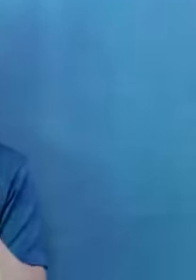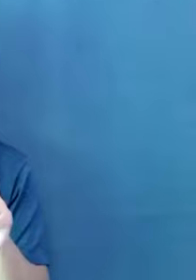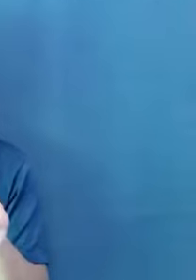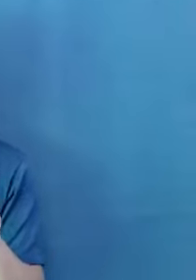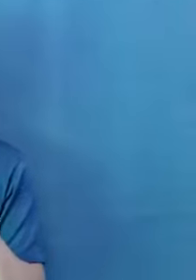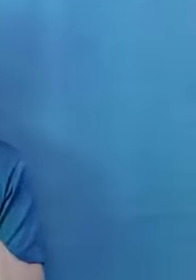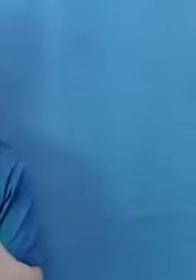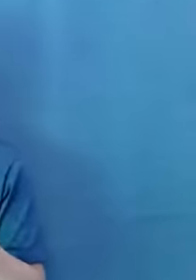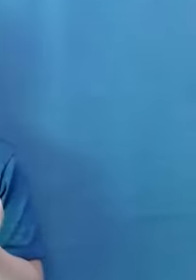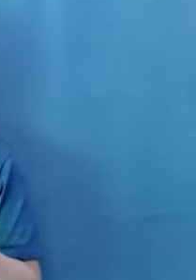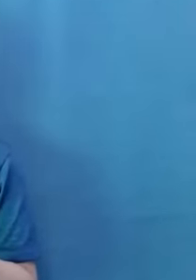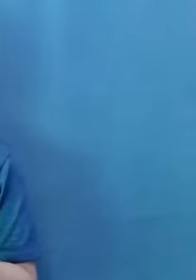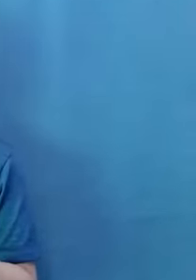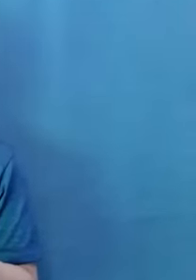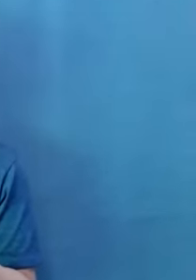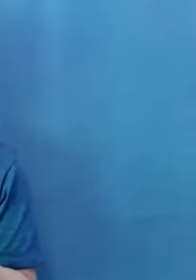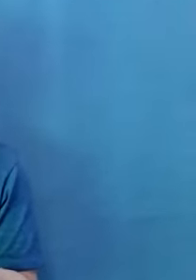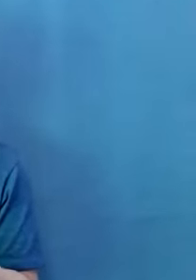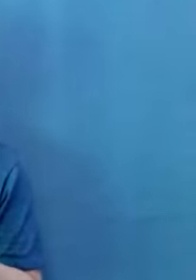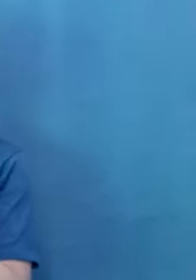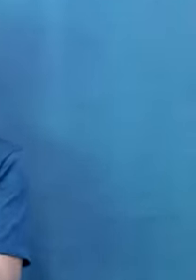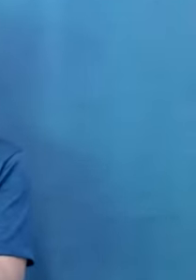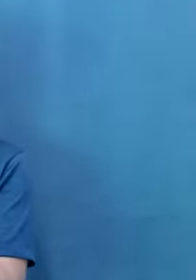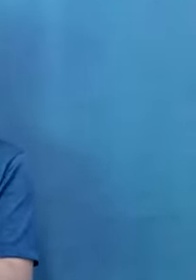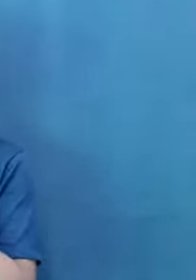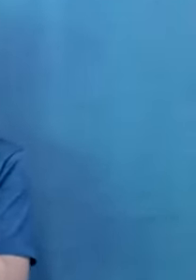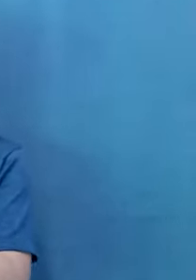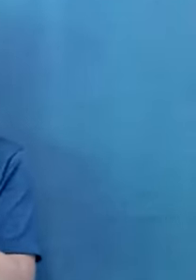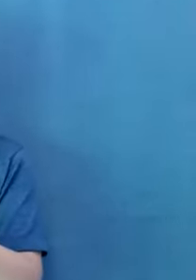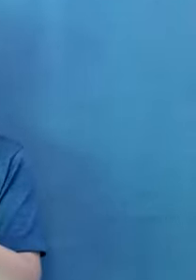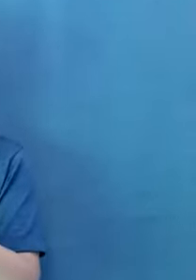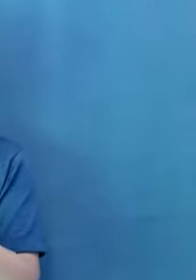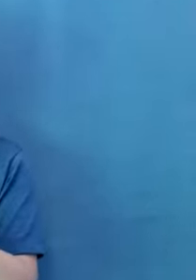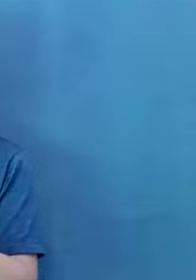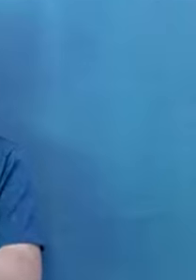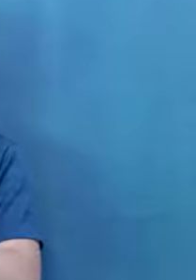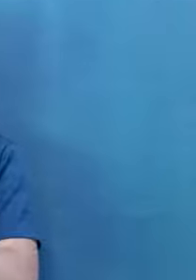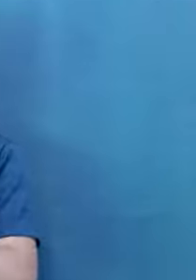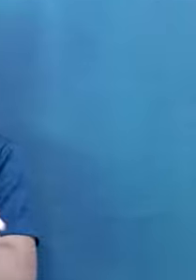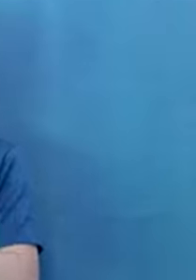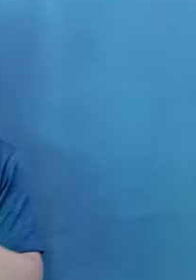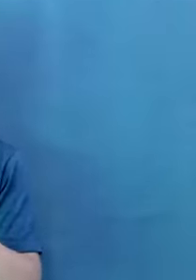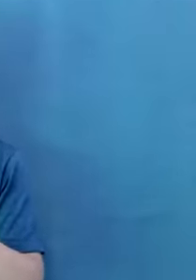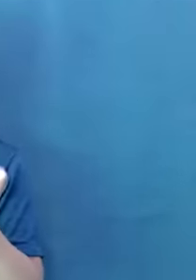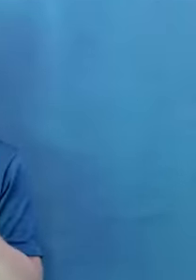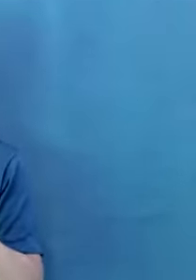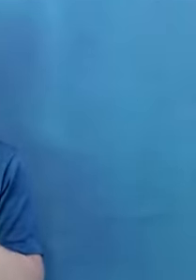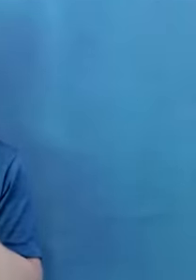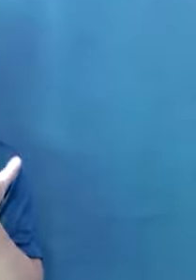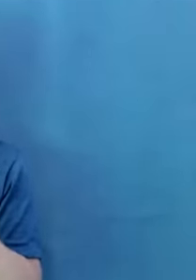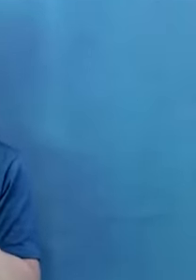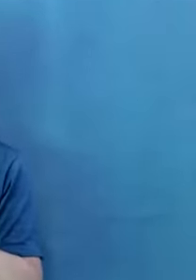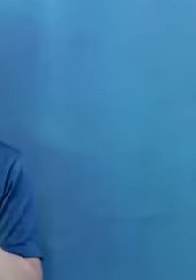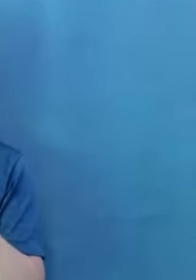individual need of the person, then that is reasonable accommodation. So like, for example, again, for a